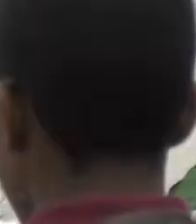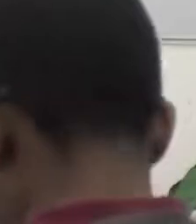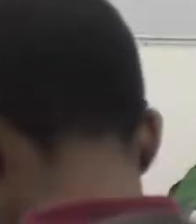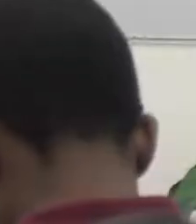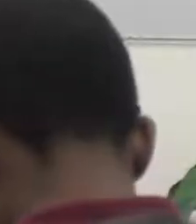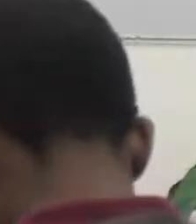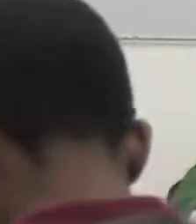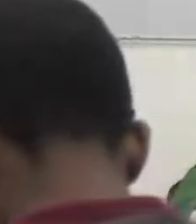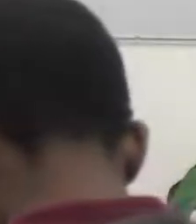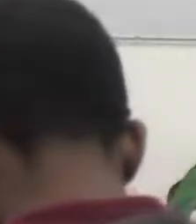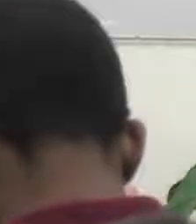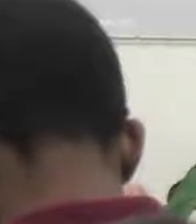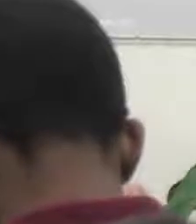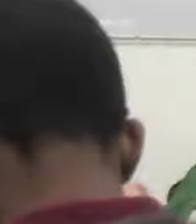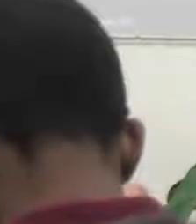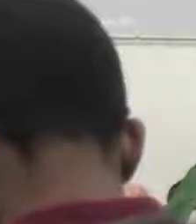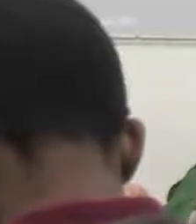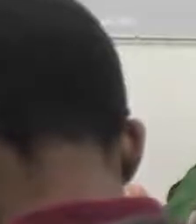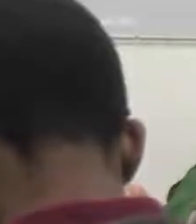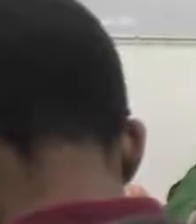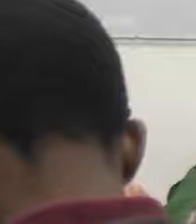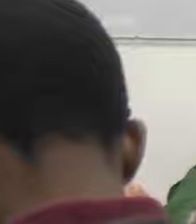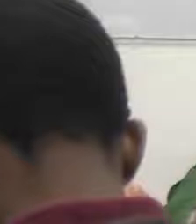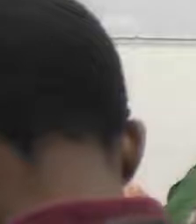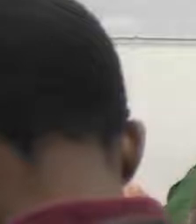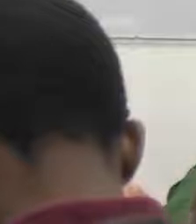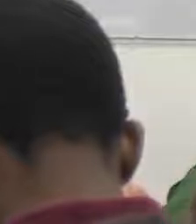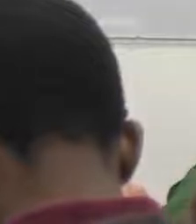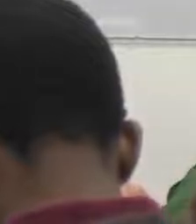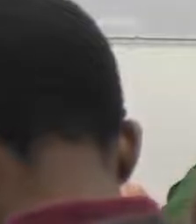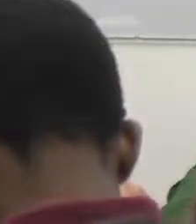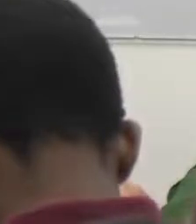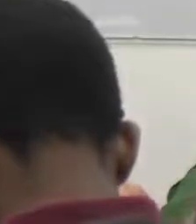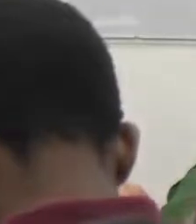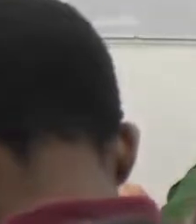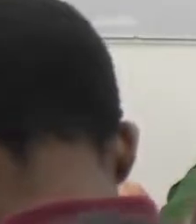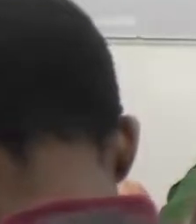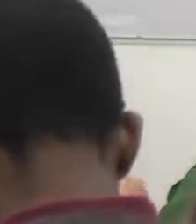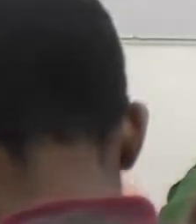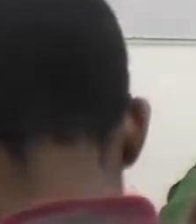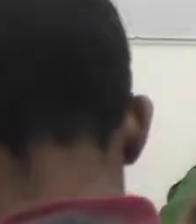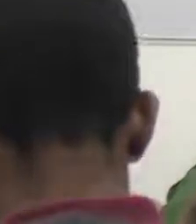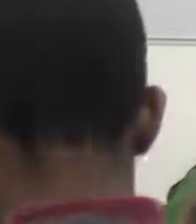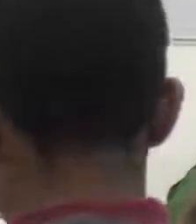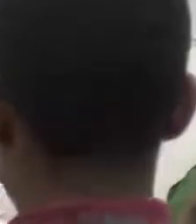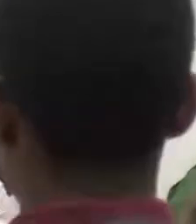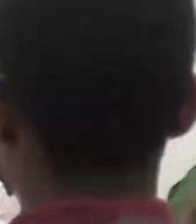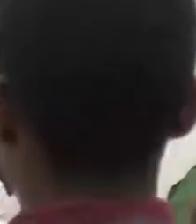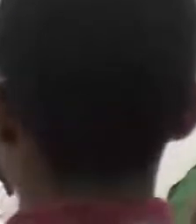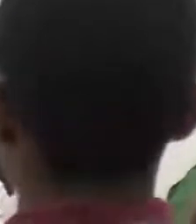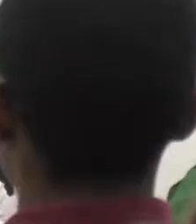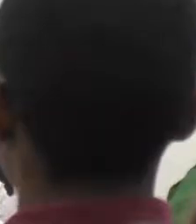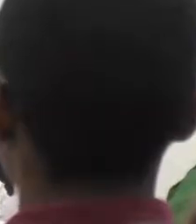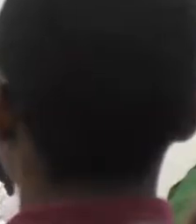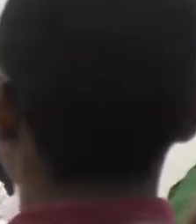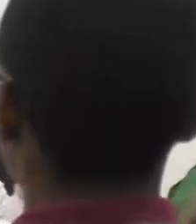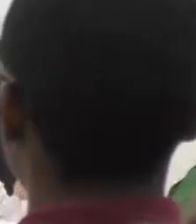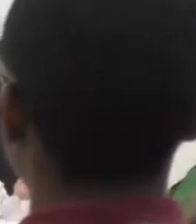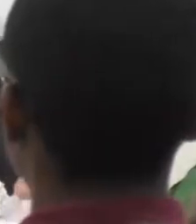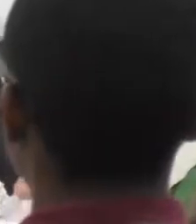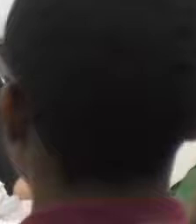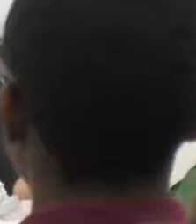adoration. Take us home in peace and security for another day of blessings. Deliver us from violence, accidents,